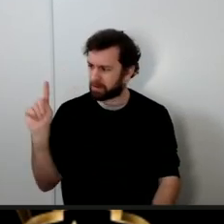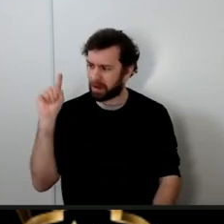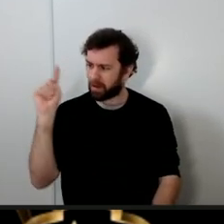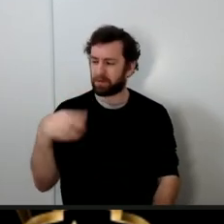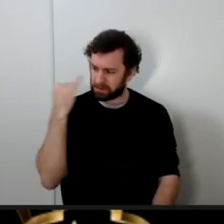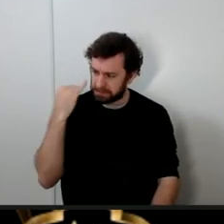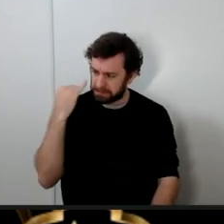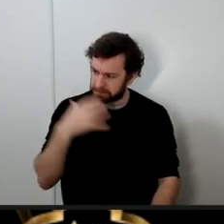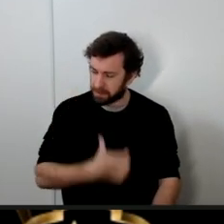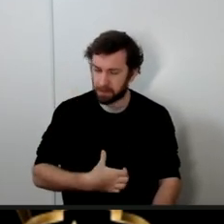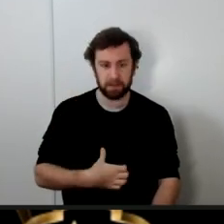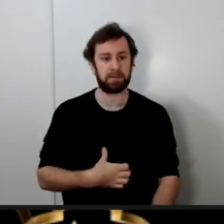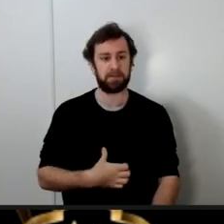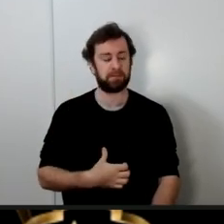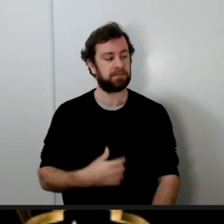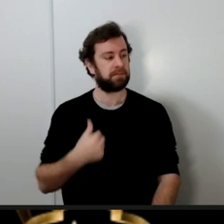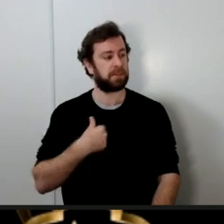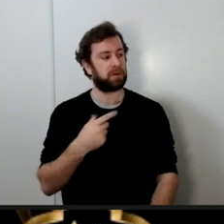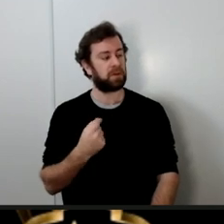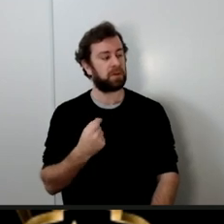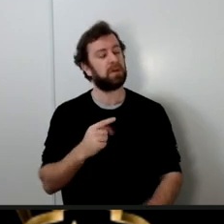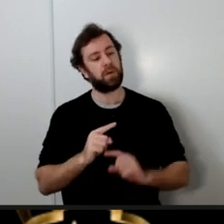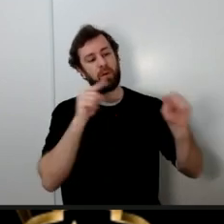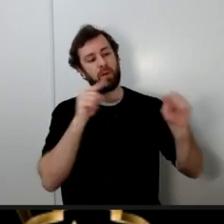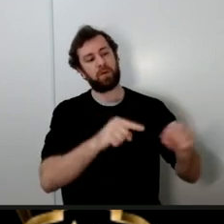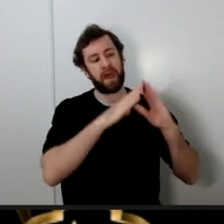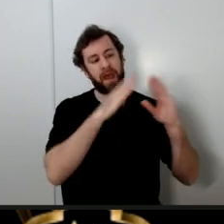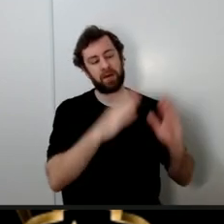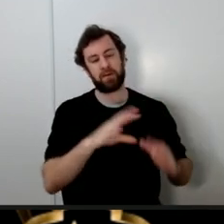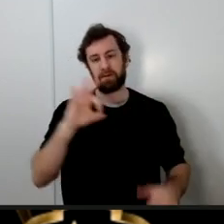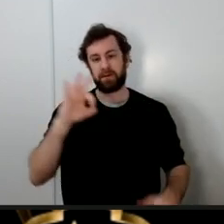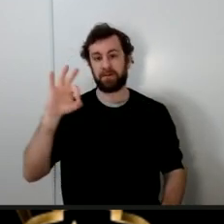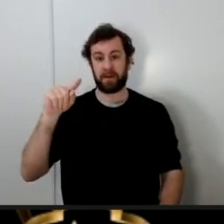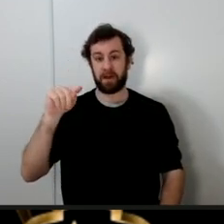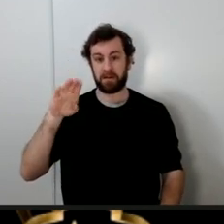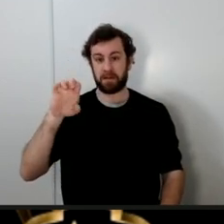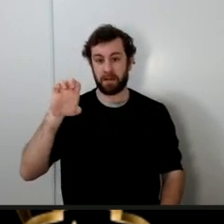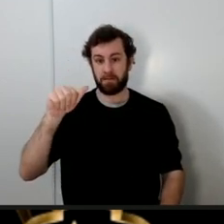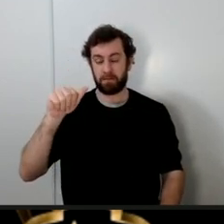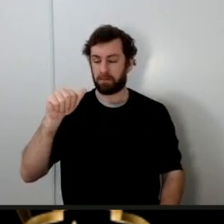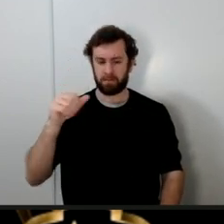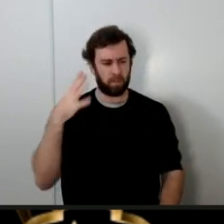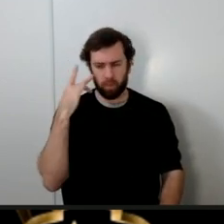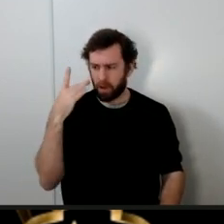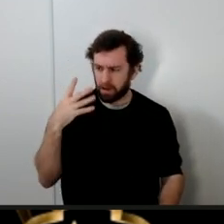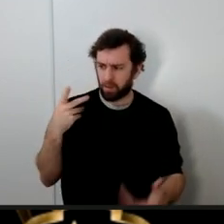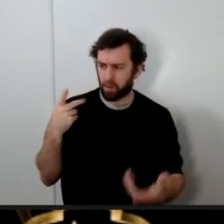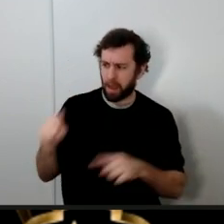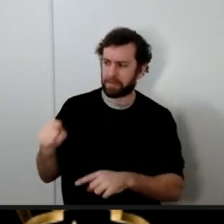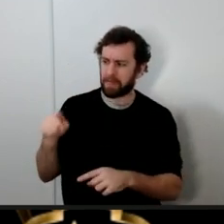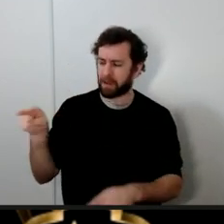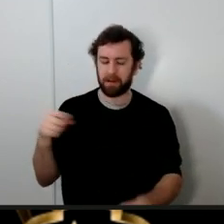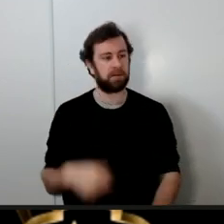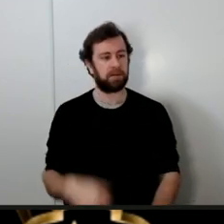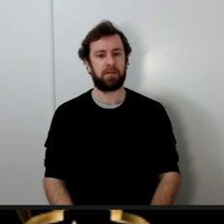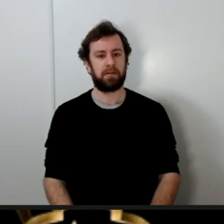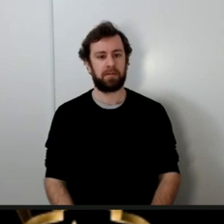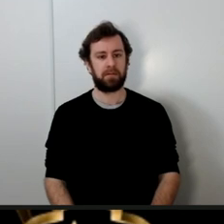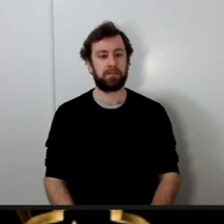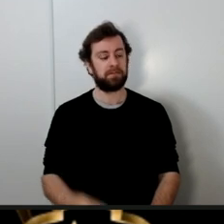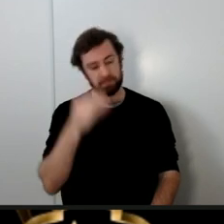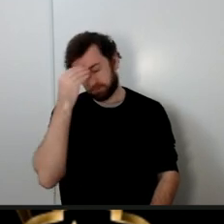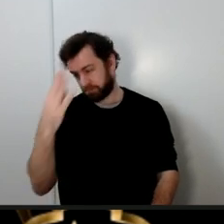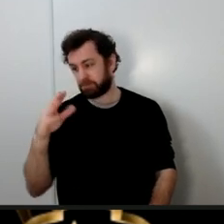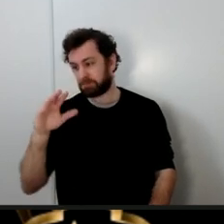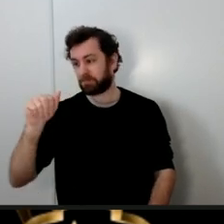he said I'm going to the house of Fatima why what's going on there the Prophet told Aisha whenever